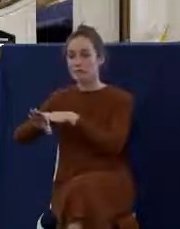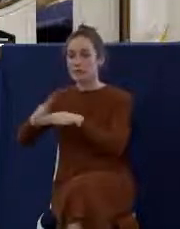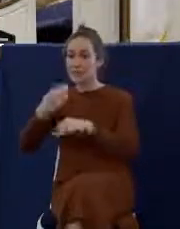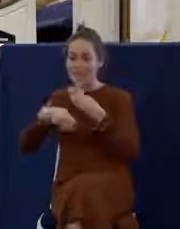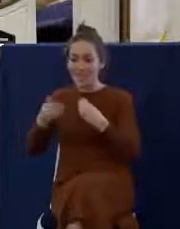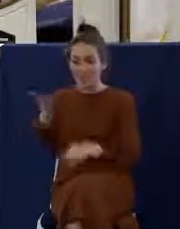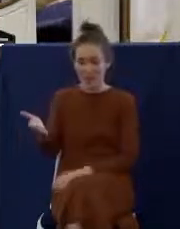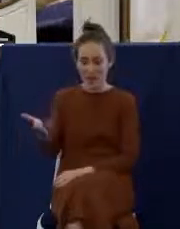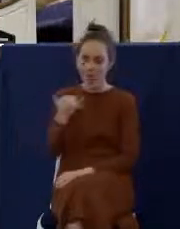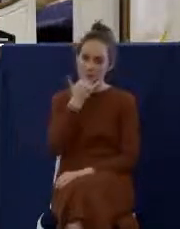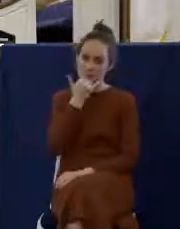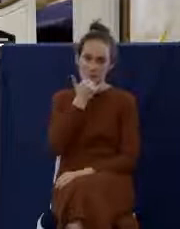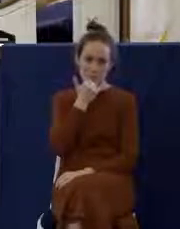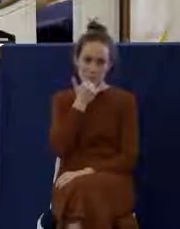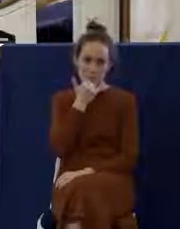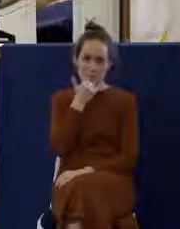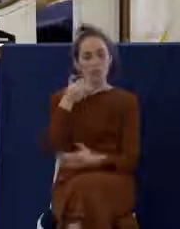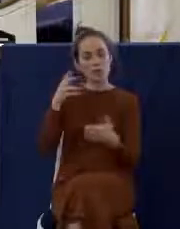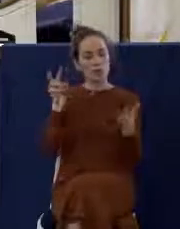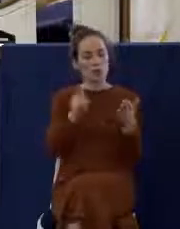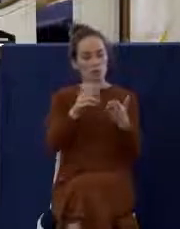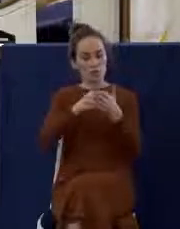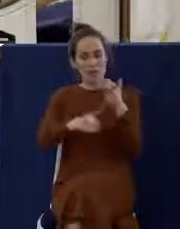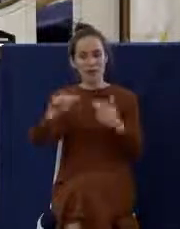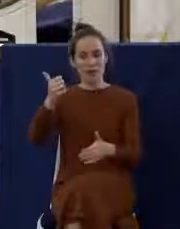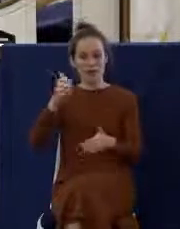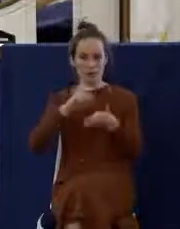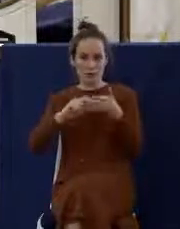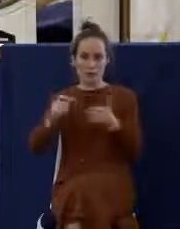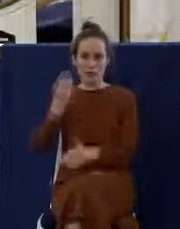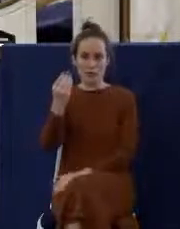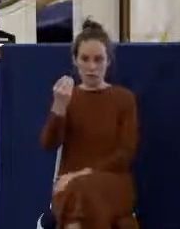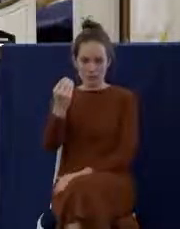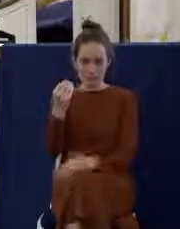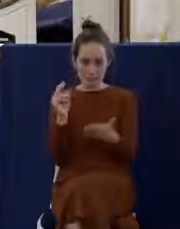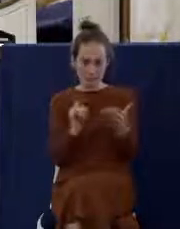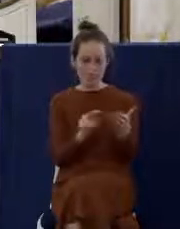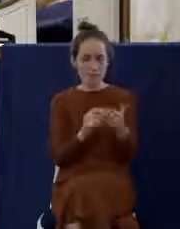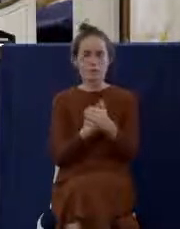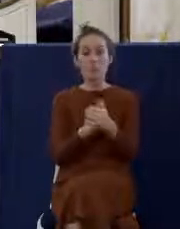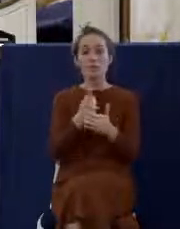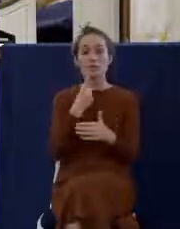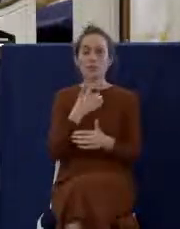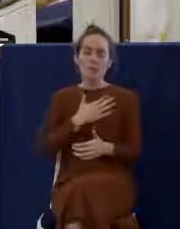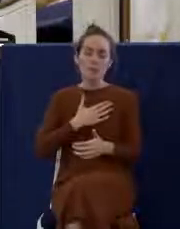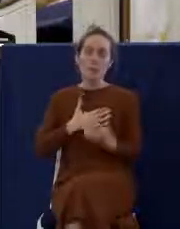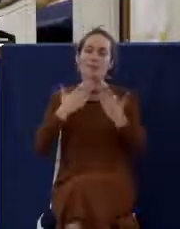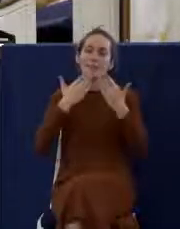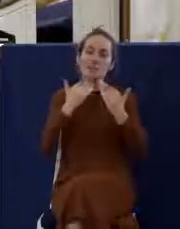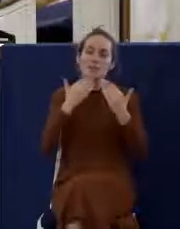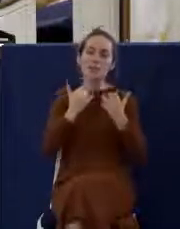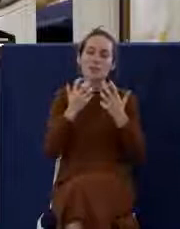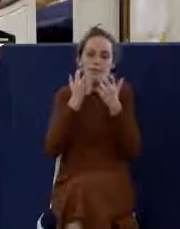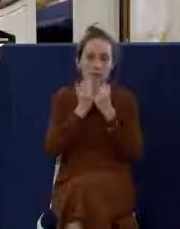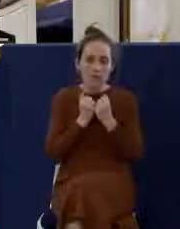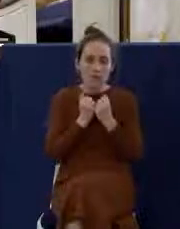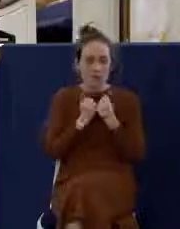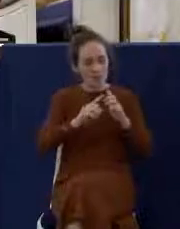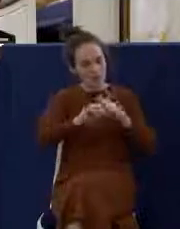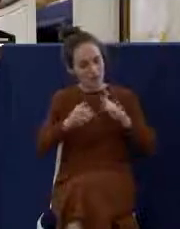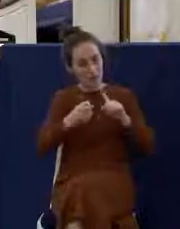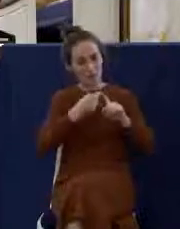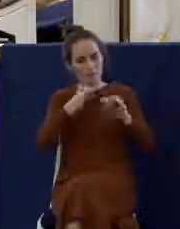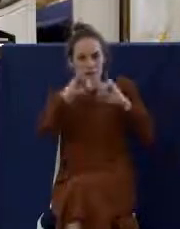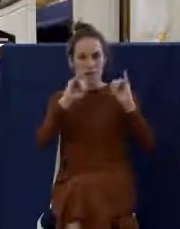So look in chapter 10 and look at verse number 14 where he says, wherefore, my beloved, my dearly beloved, flee from idolatry.